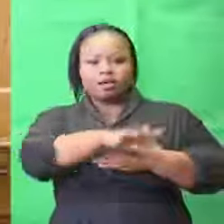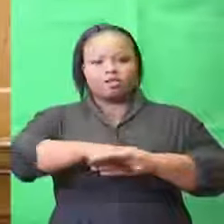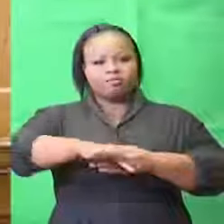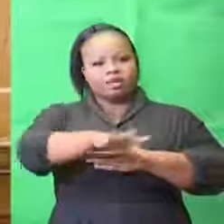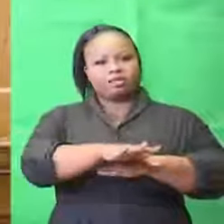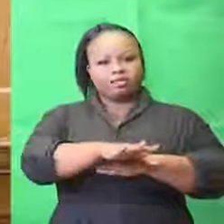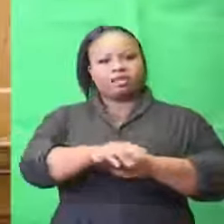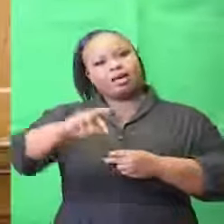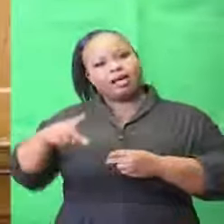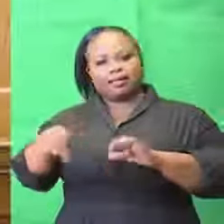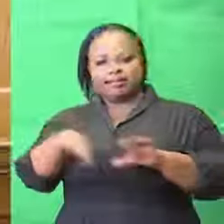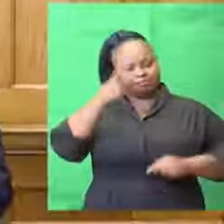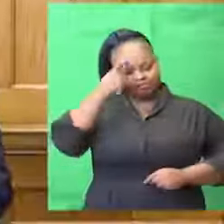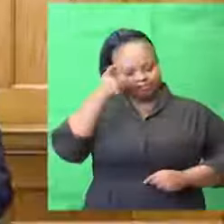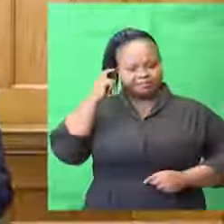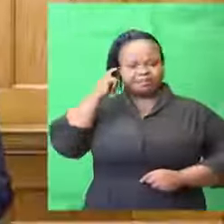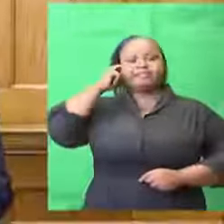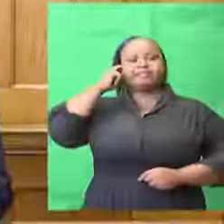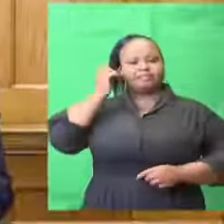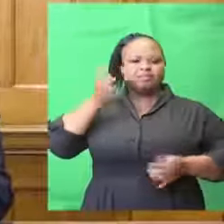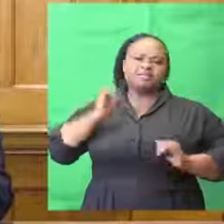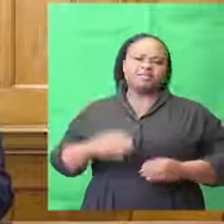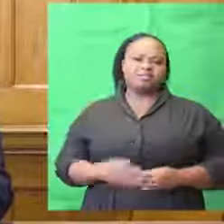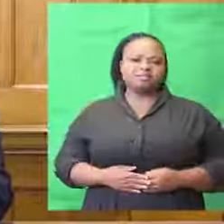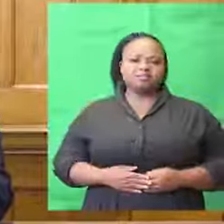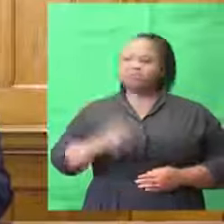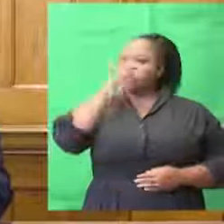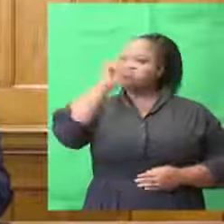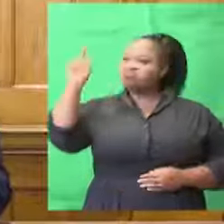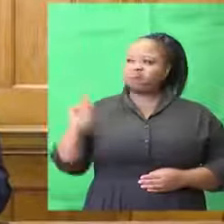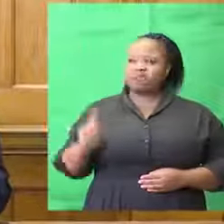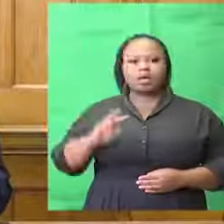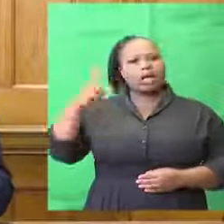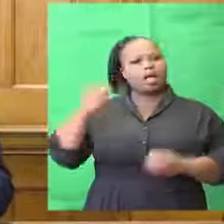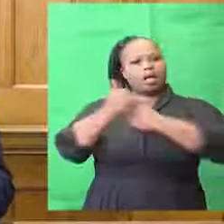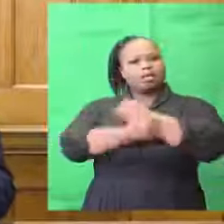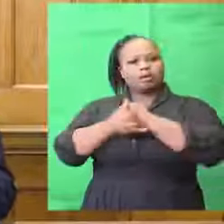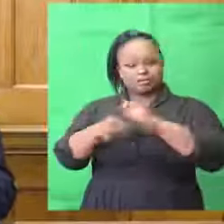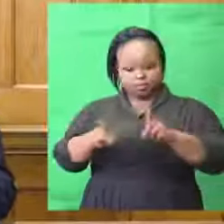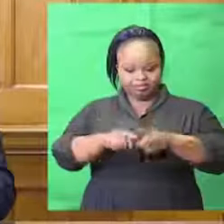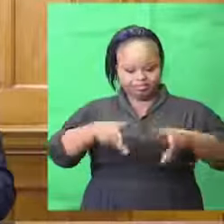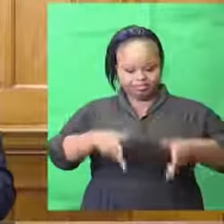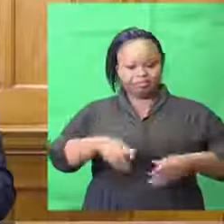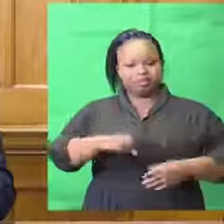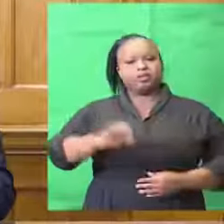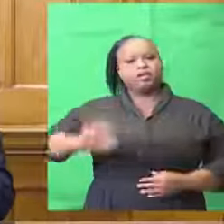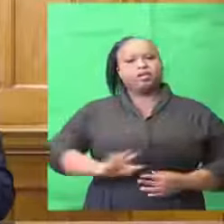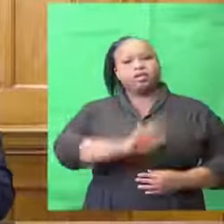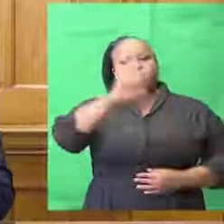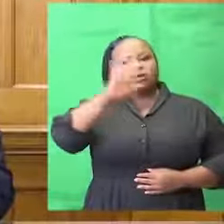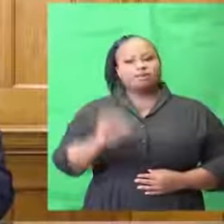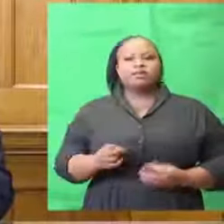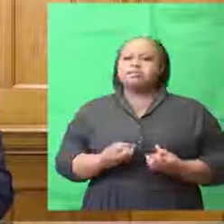certain activities. A number of other countries, even in our own country, a number of